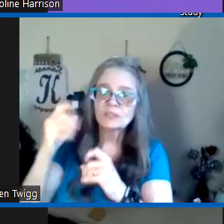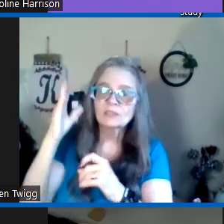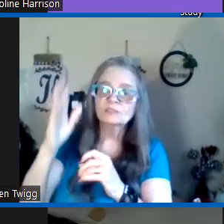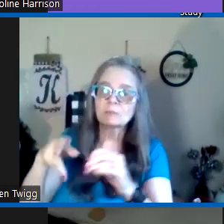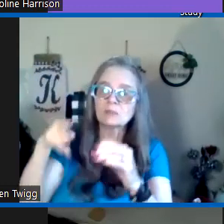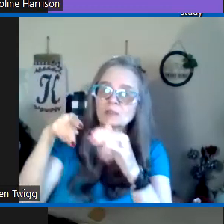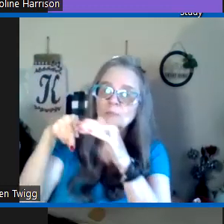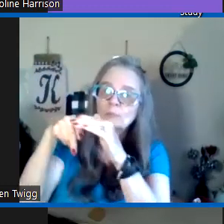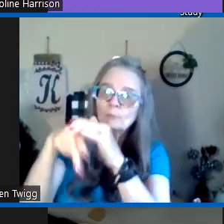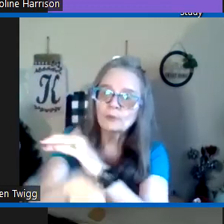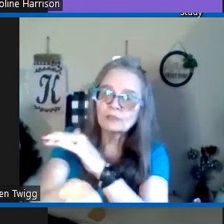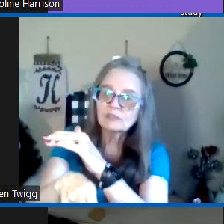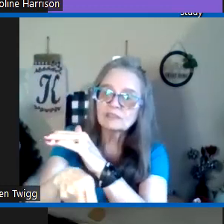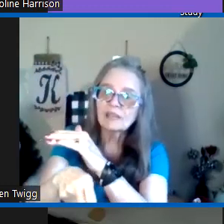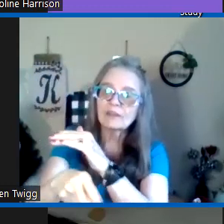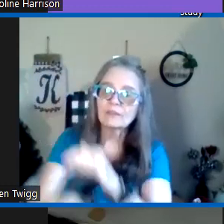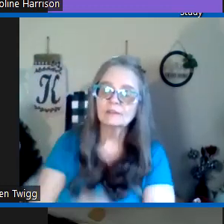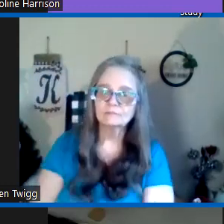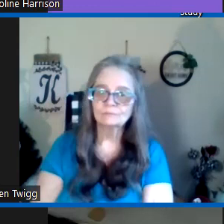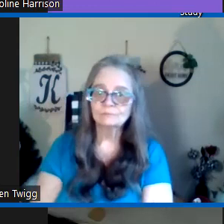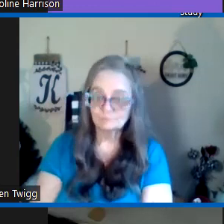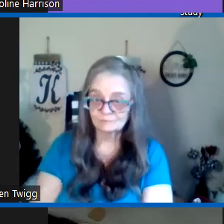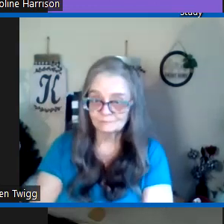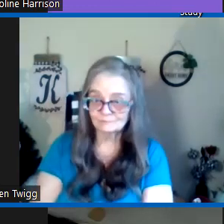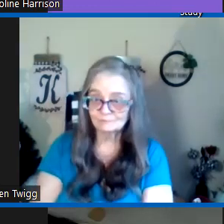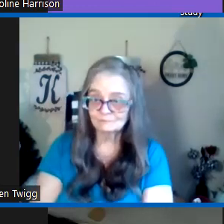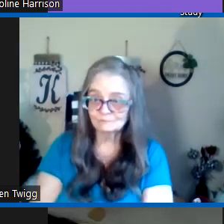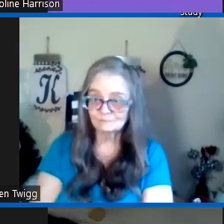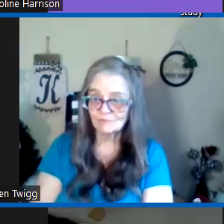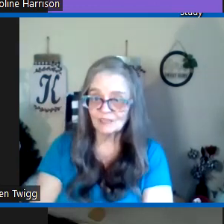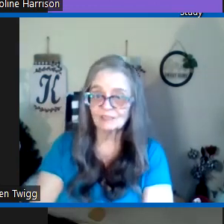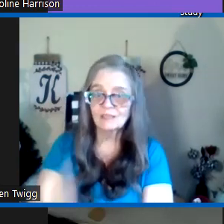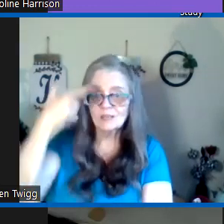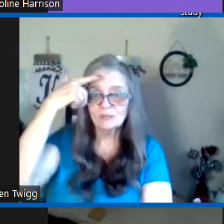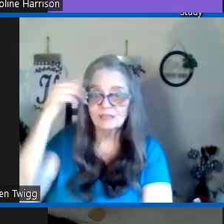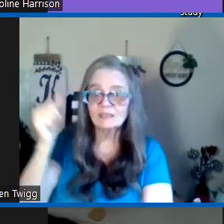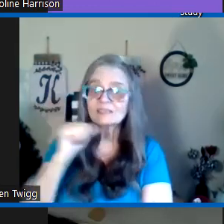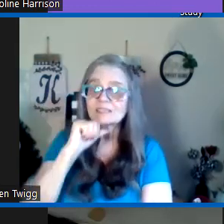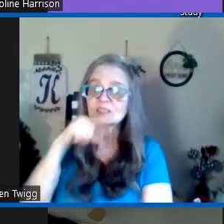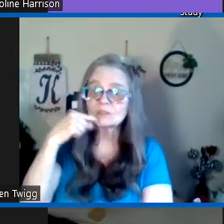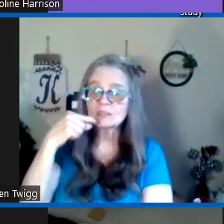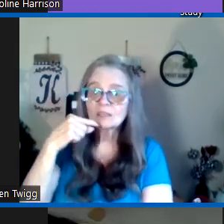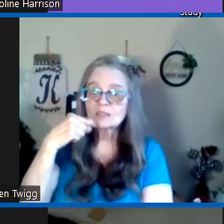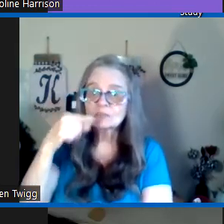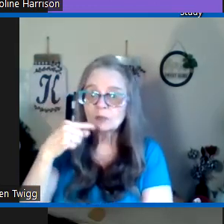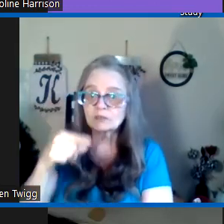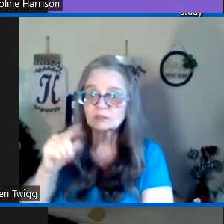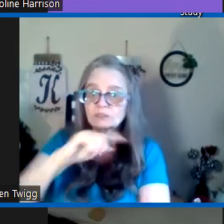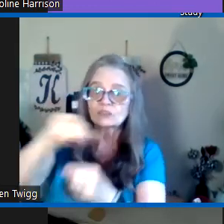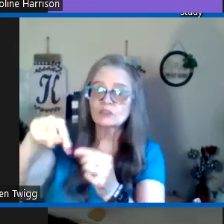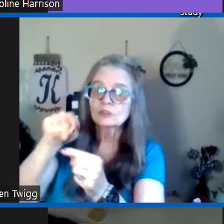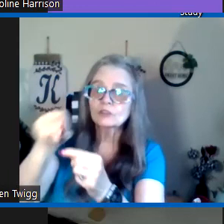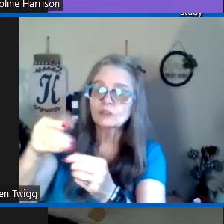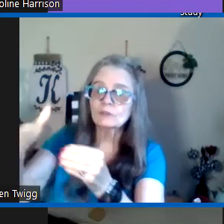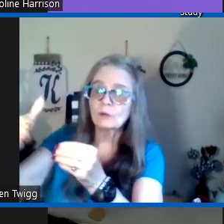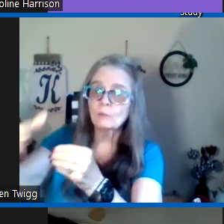dreams shall be put to death okay because he has spoken